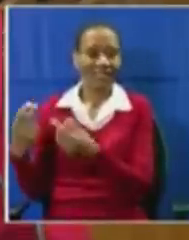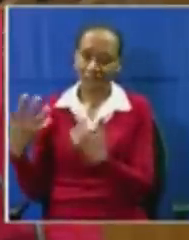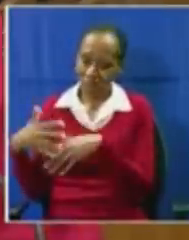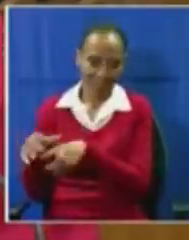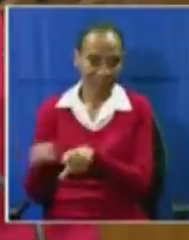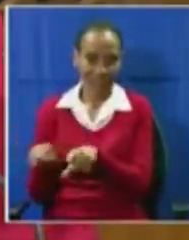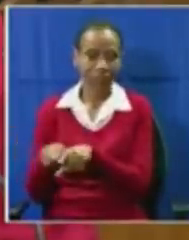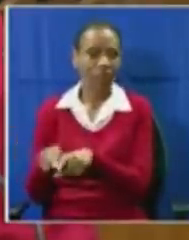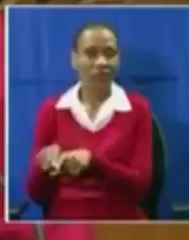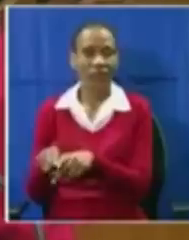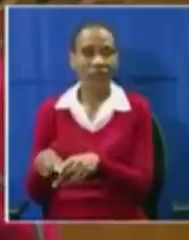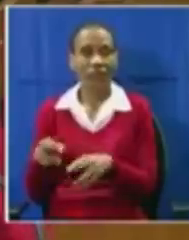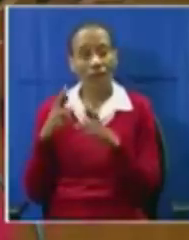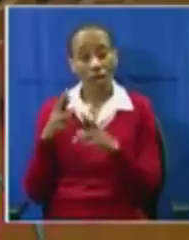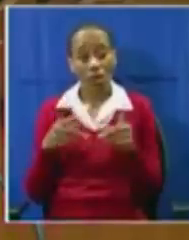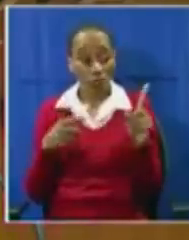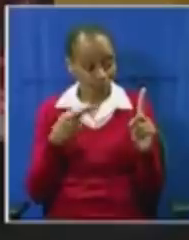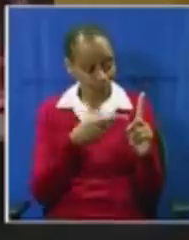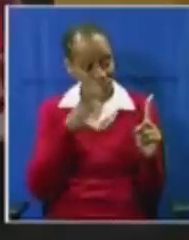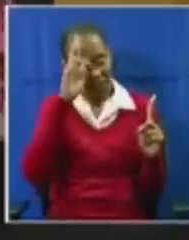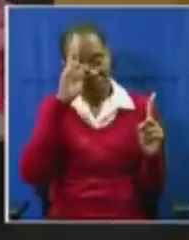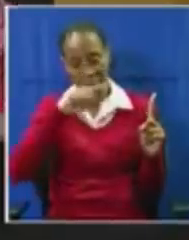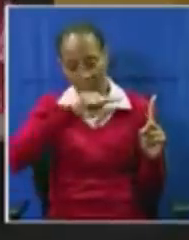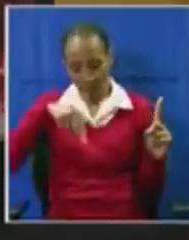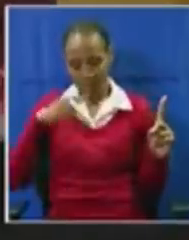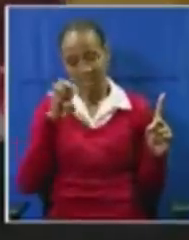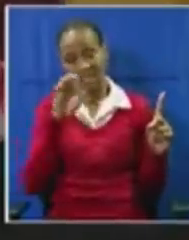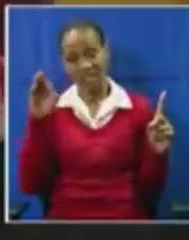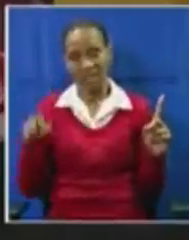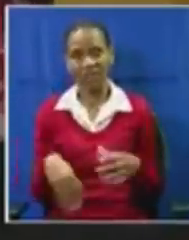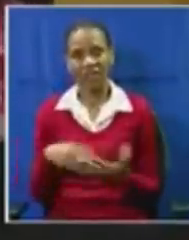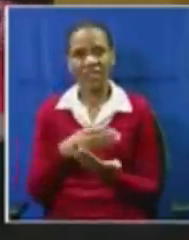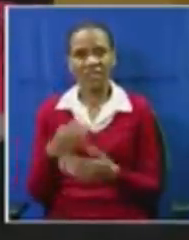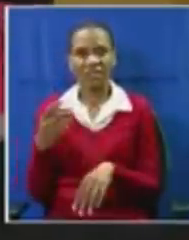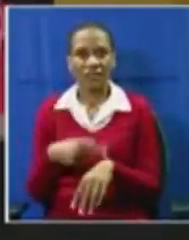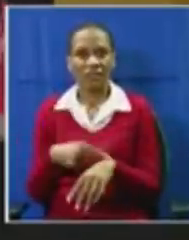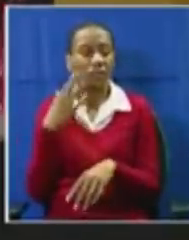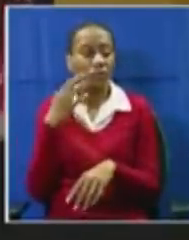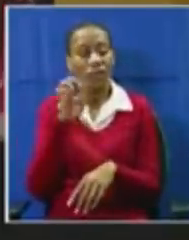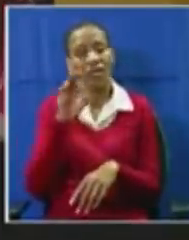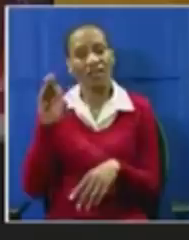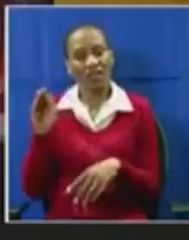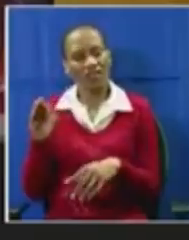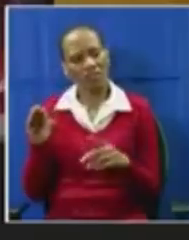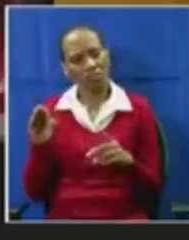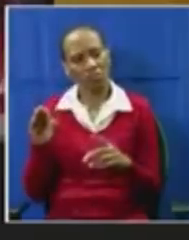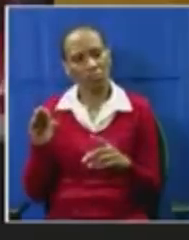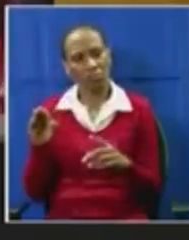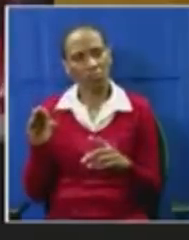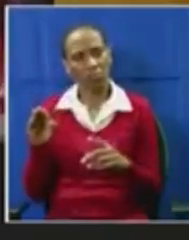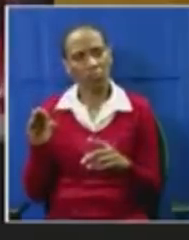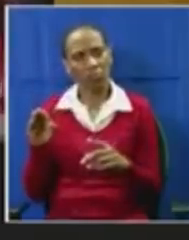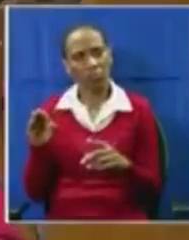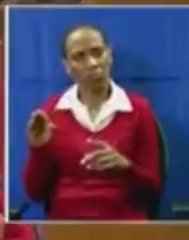I hope you will remember us kindly. The many occasions you approached the EFF and asked us to leave